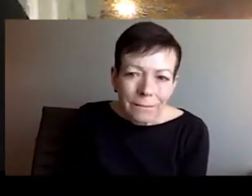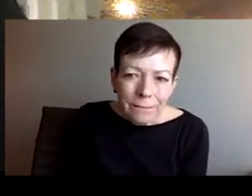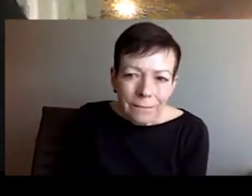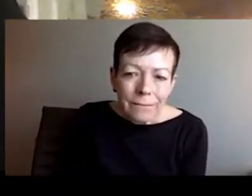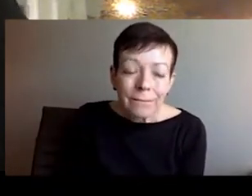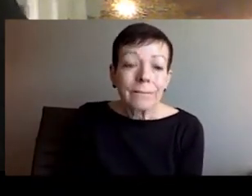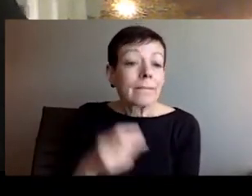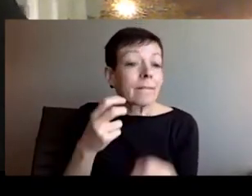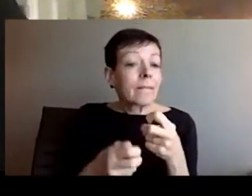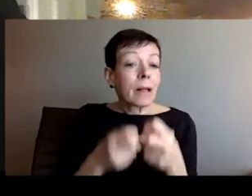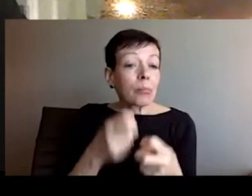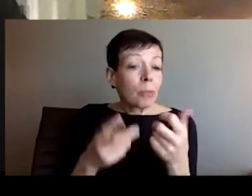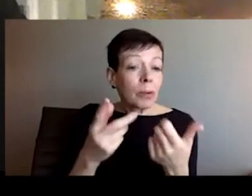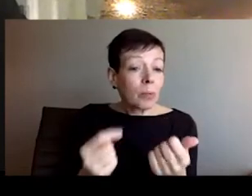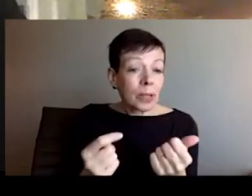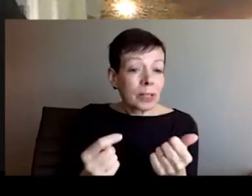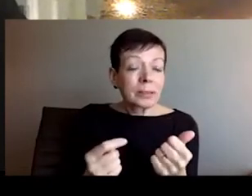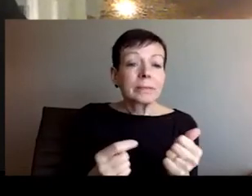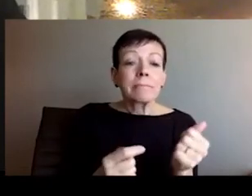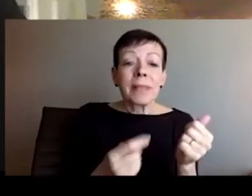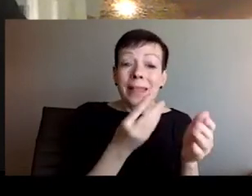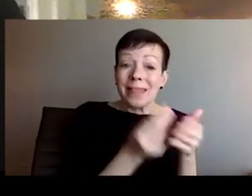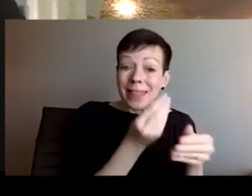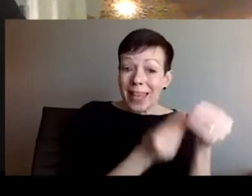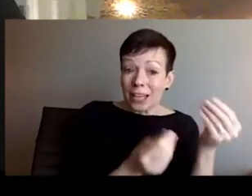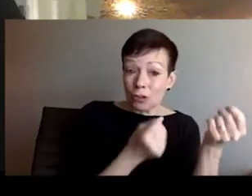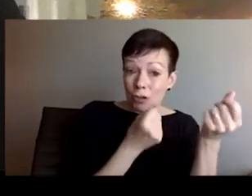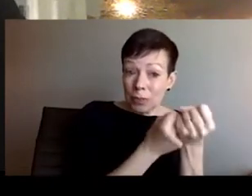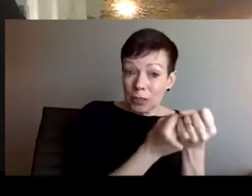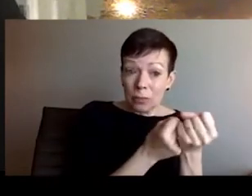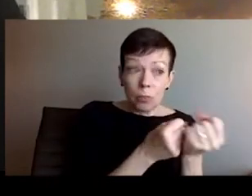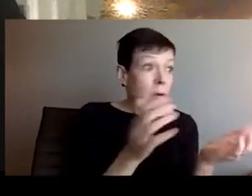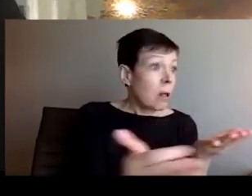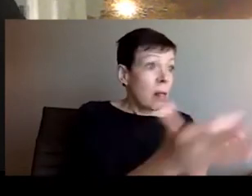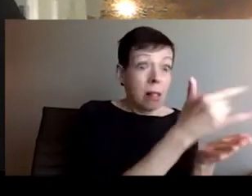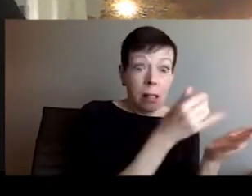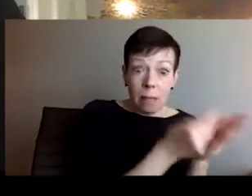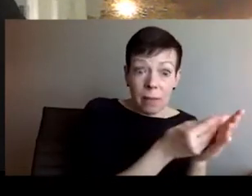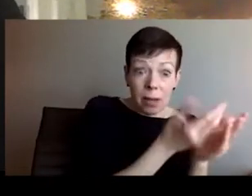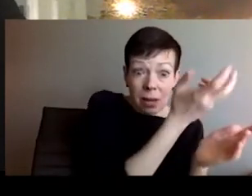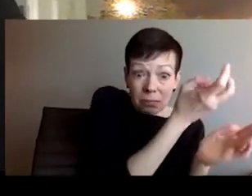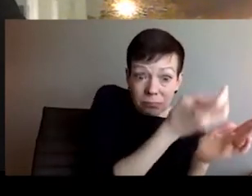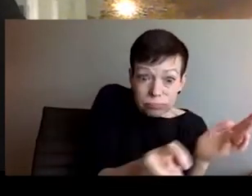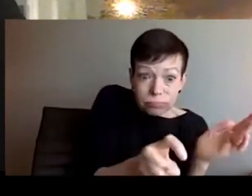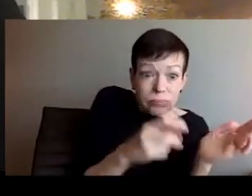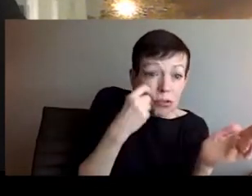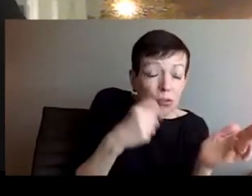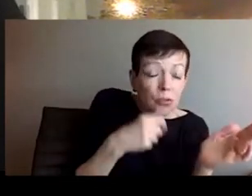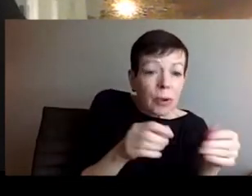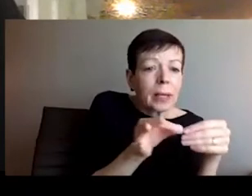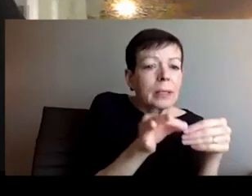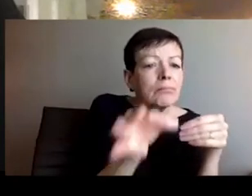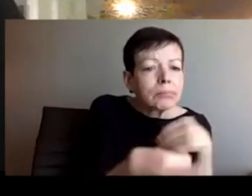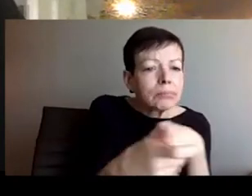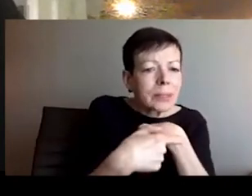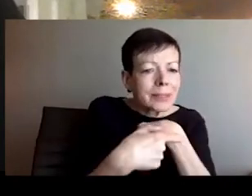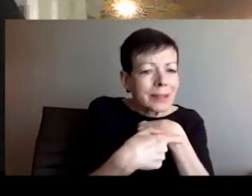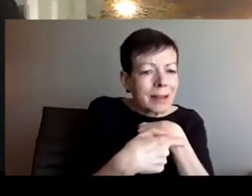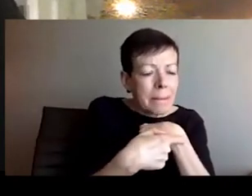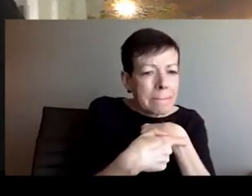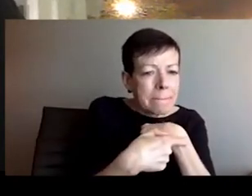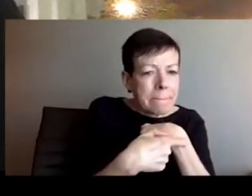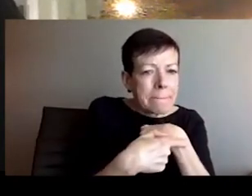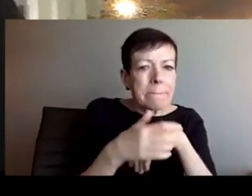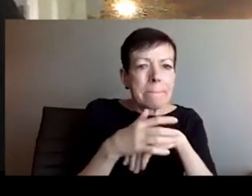very different levels. It's a military support, it's an economical